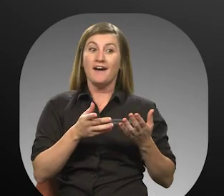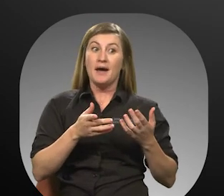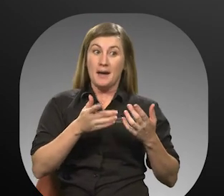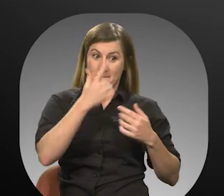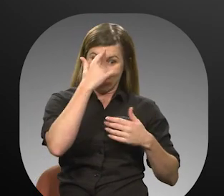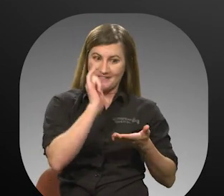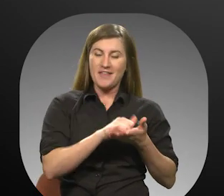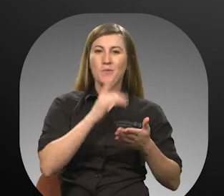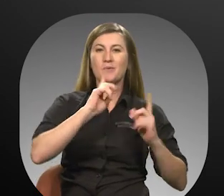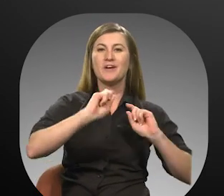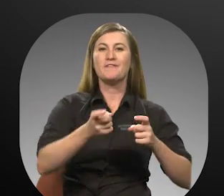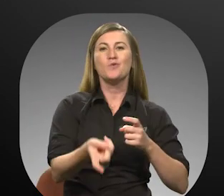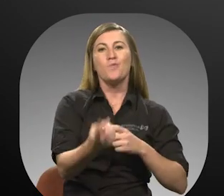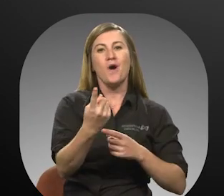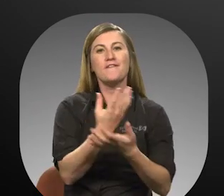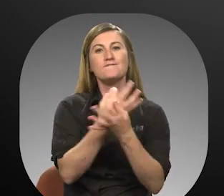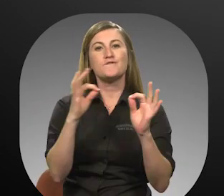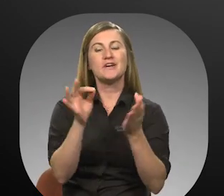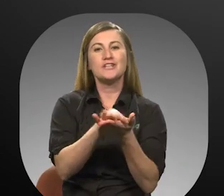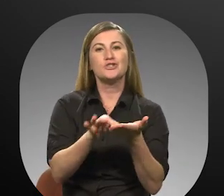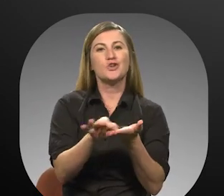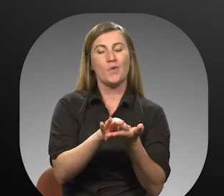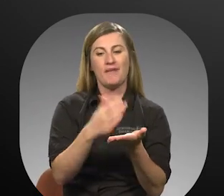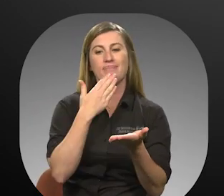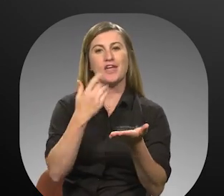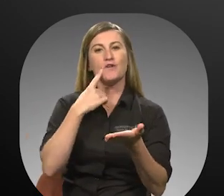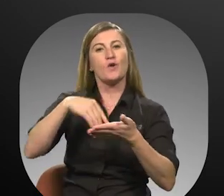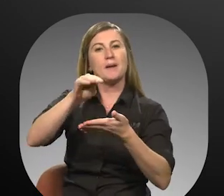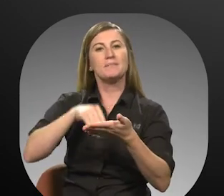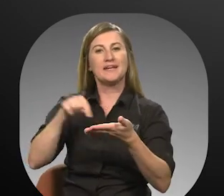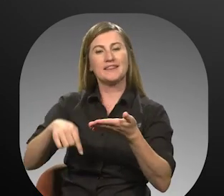VOTRAN Gold Token as a thank you for completing this form.